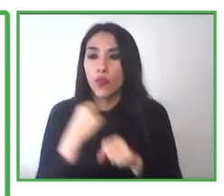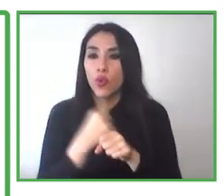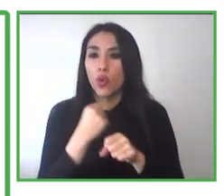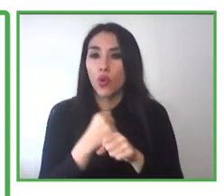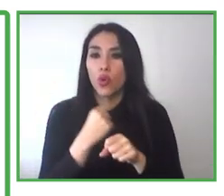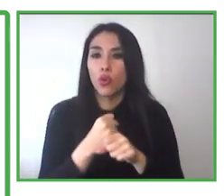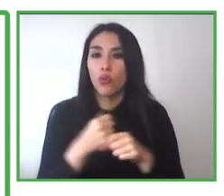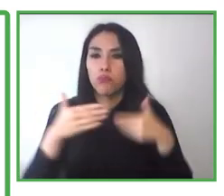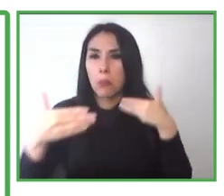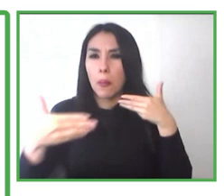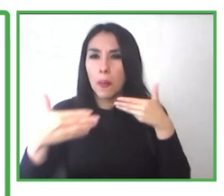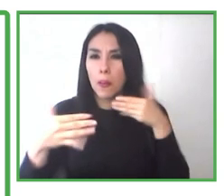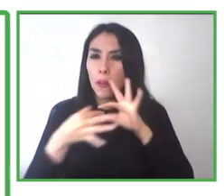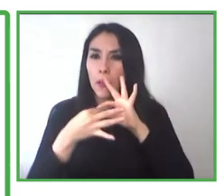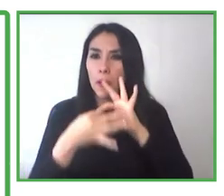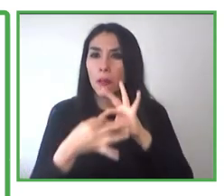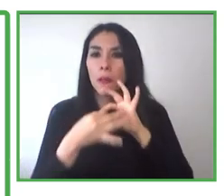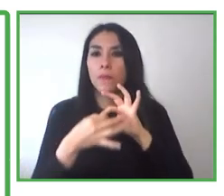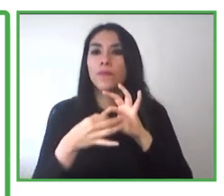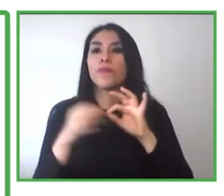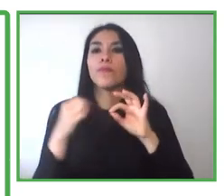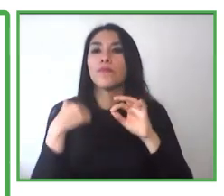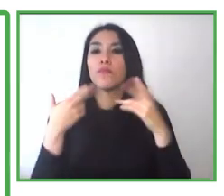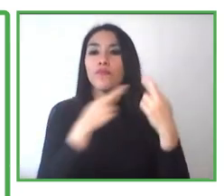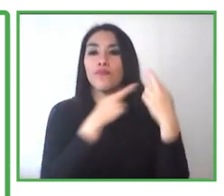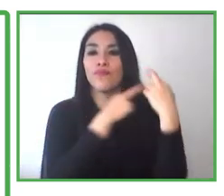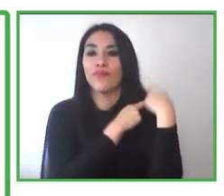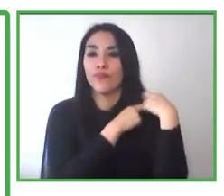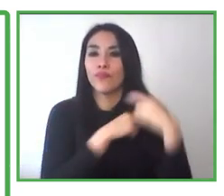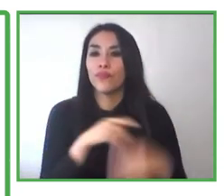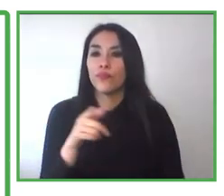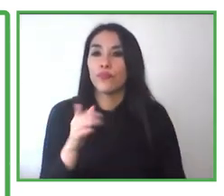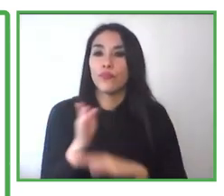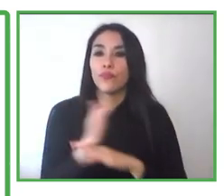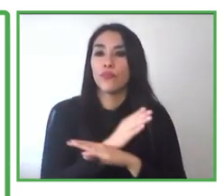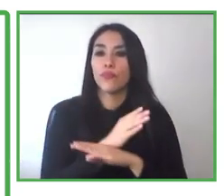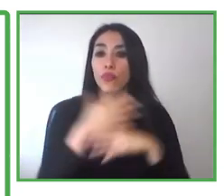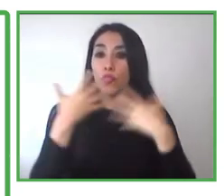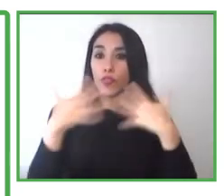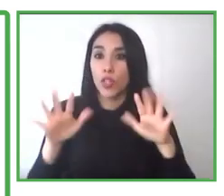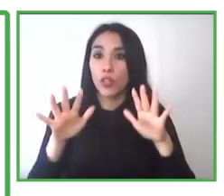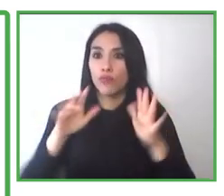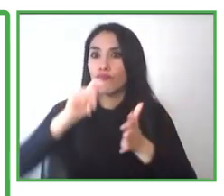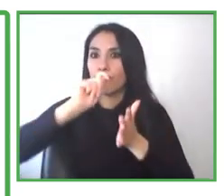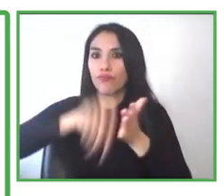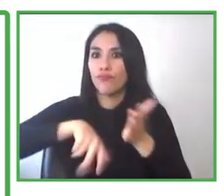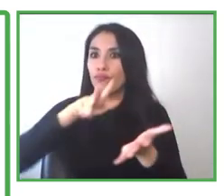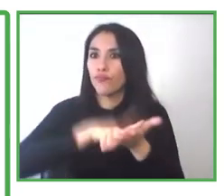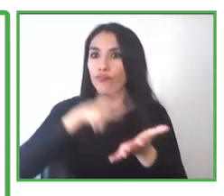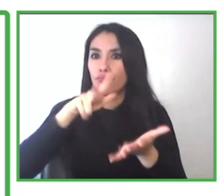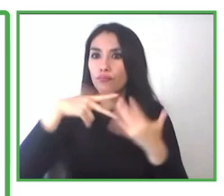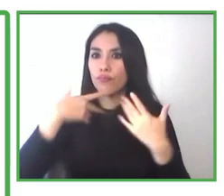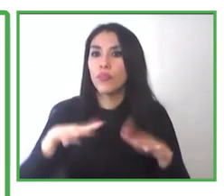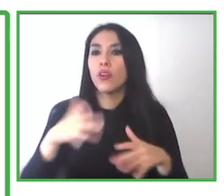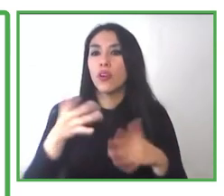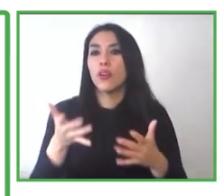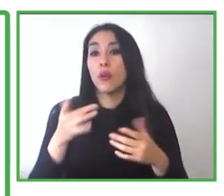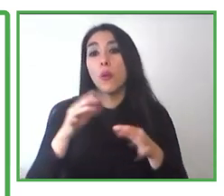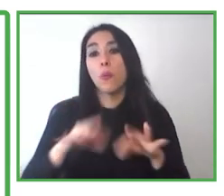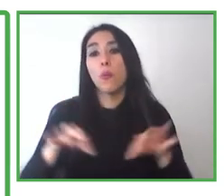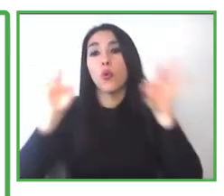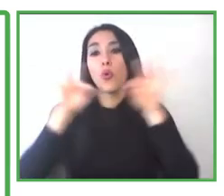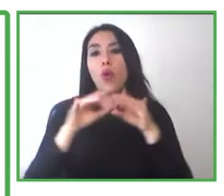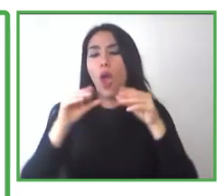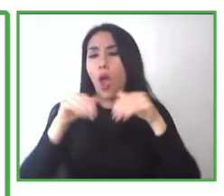including a few details that are connected with disabilities. So this is why we need to counsel them